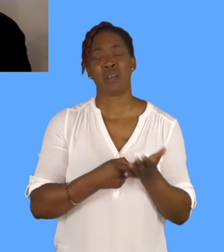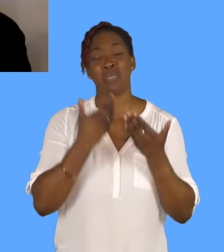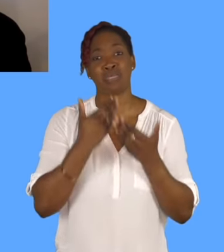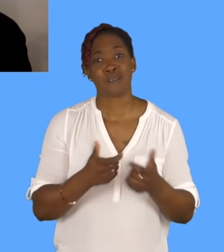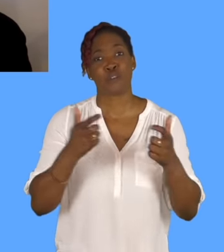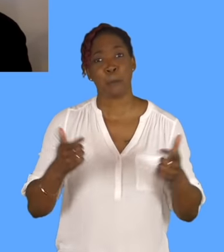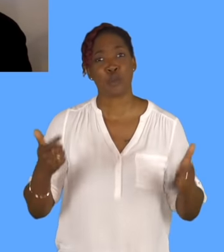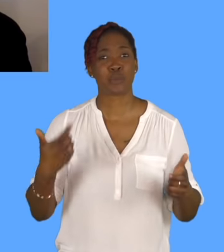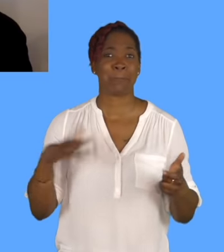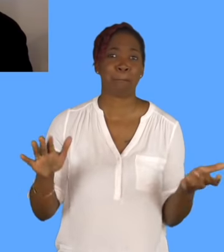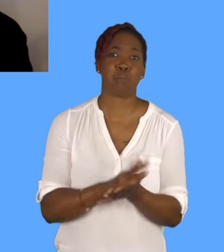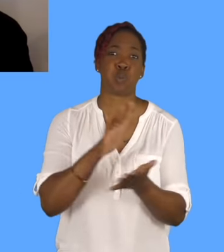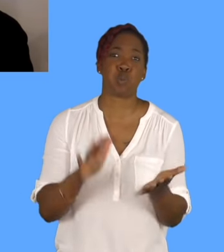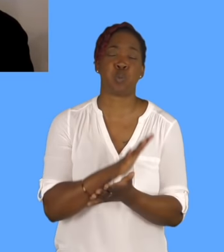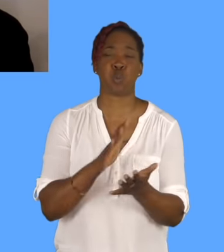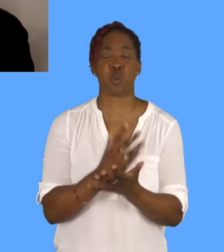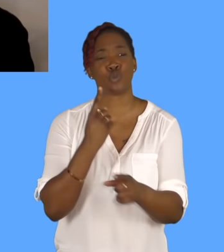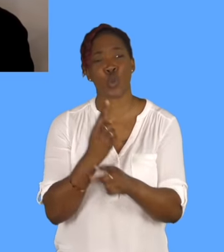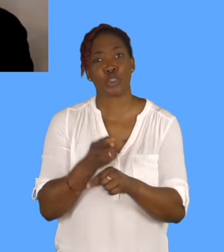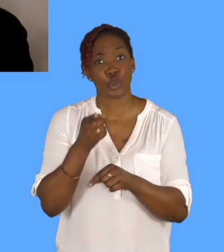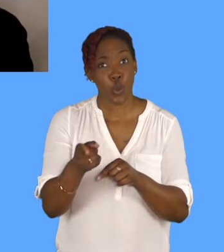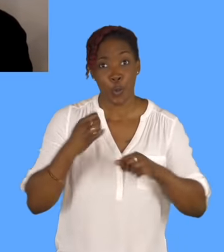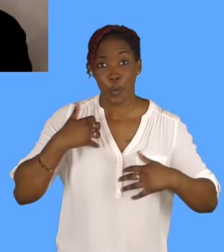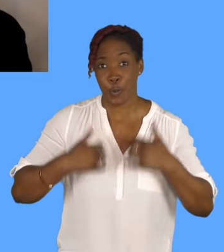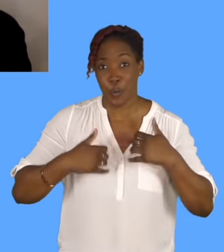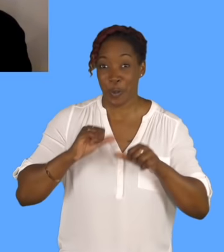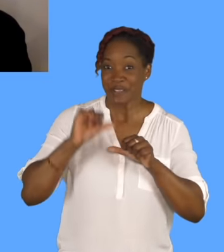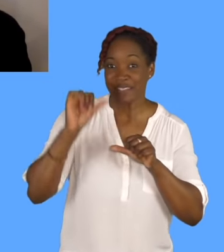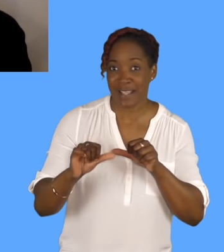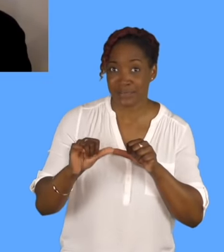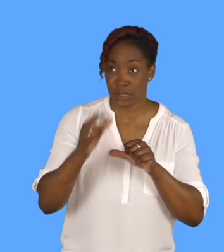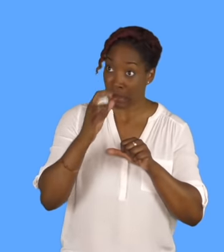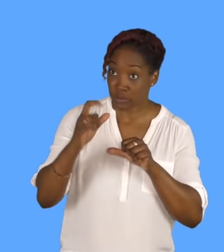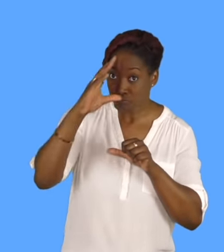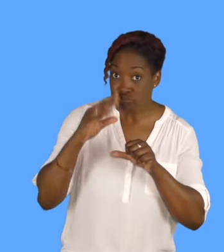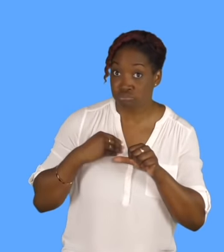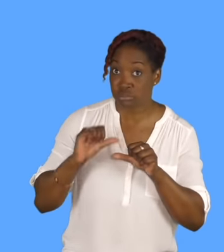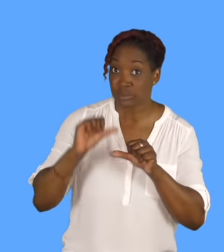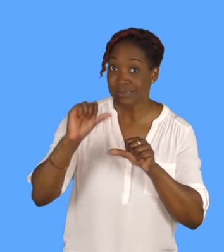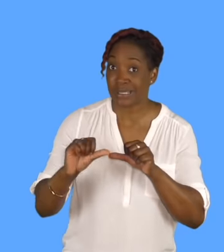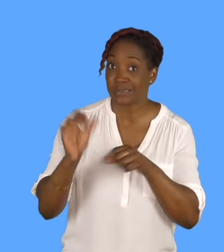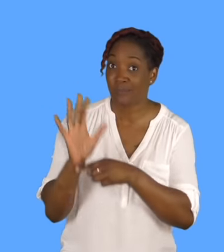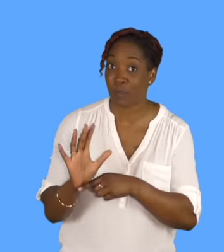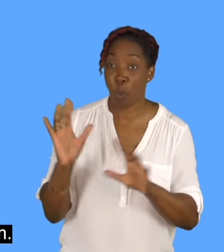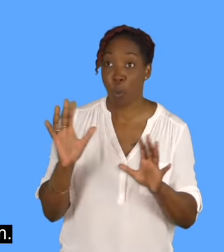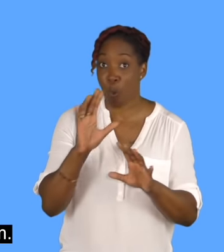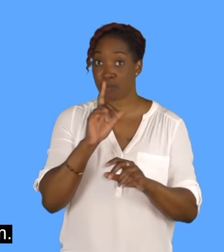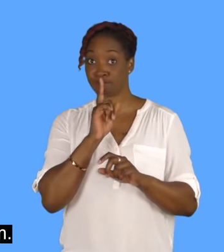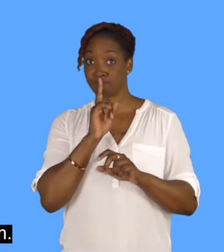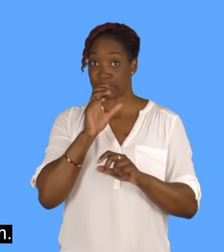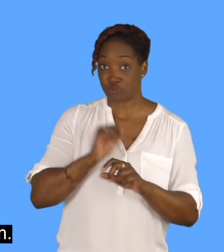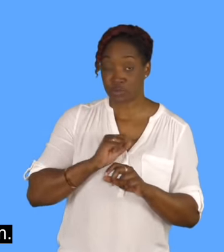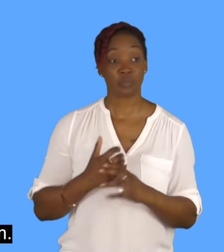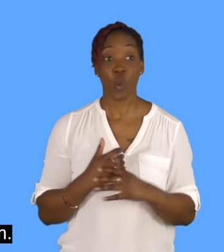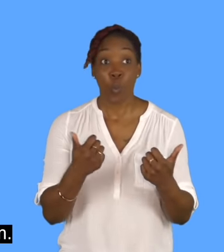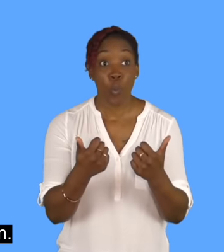can you tell us what you're working on next, or is that a secret? No, no, I can tell you three things that have been announced, and then other two things that